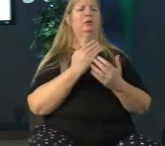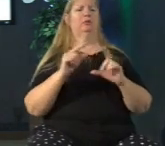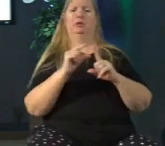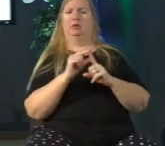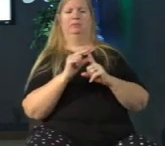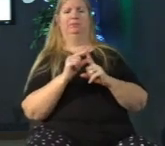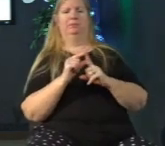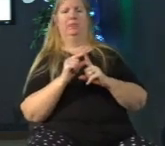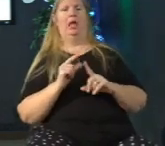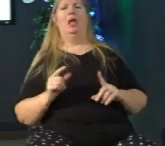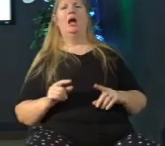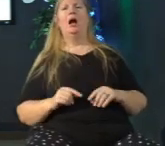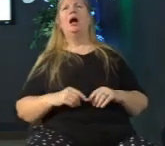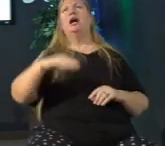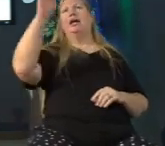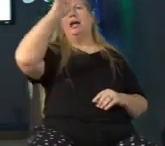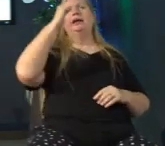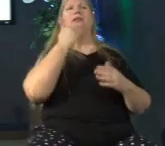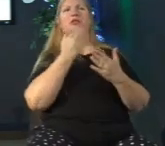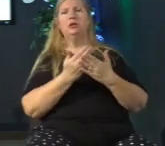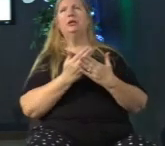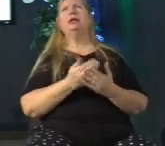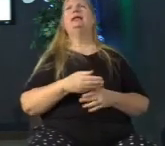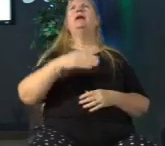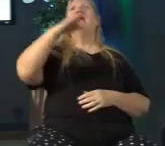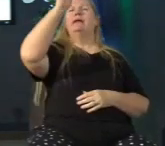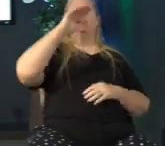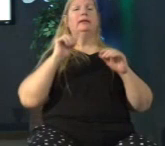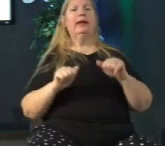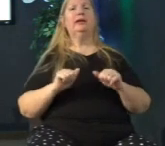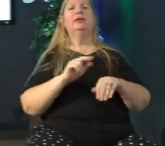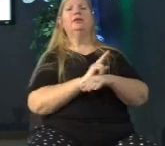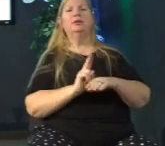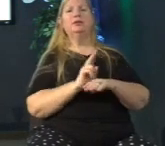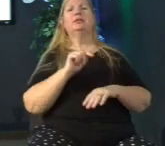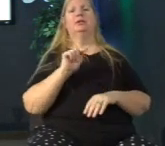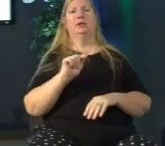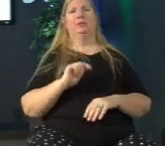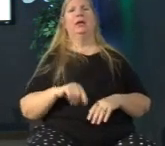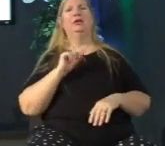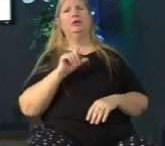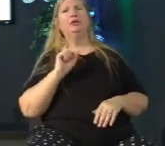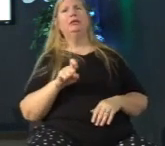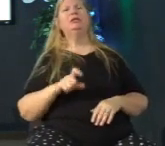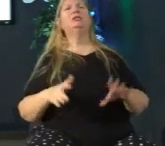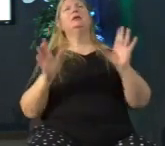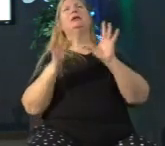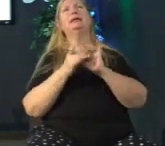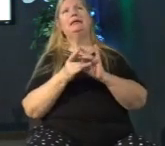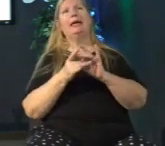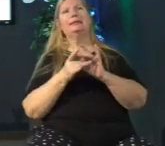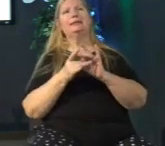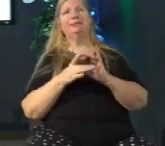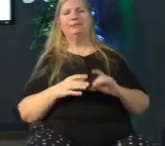but God is good and God can use you but you have to be willing to engage you have to be